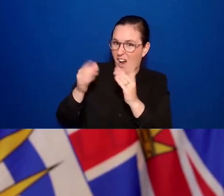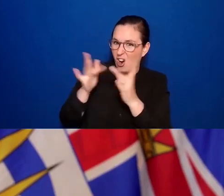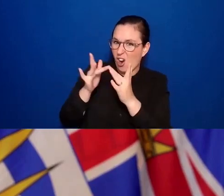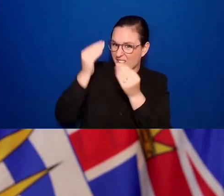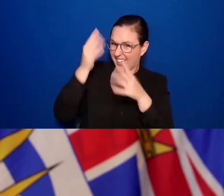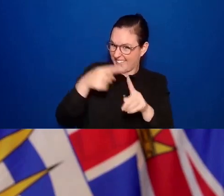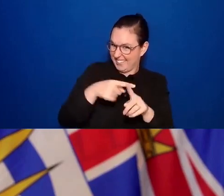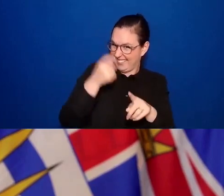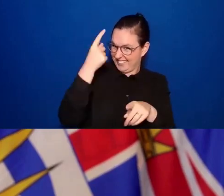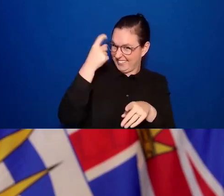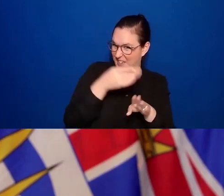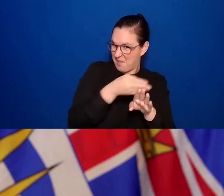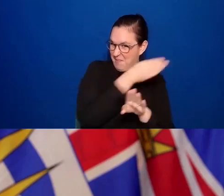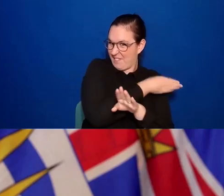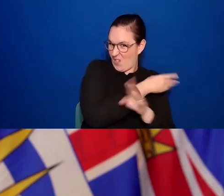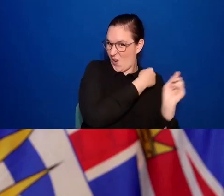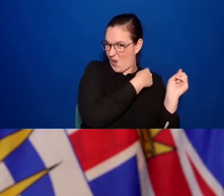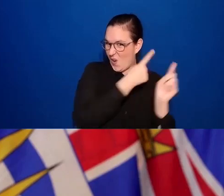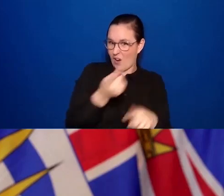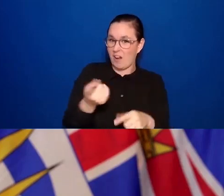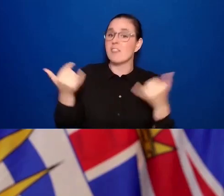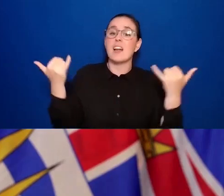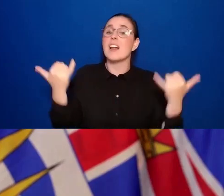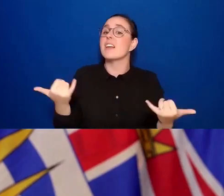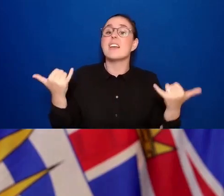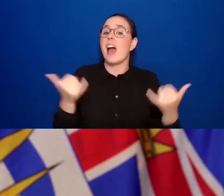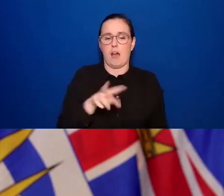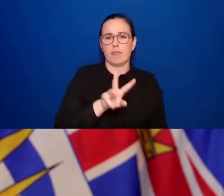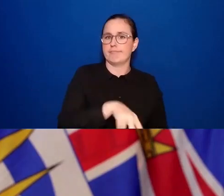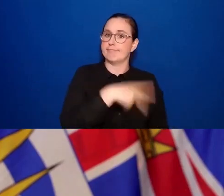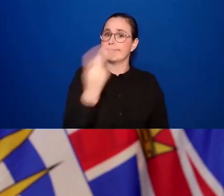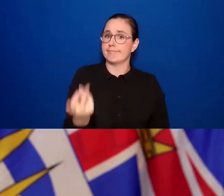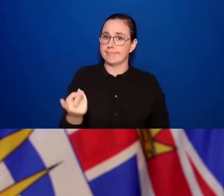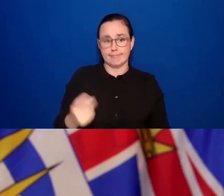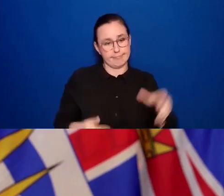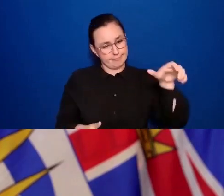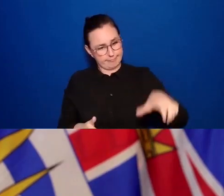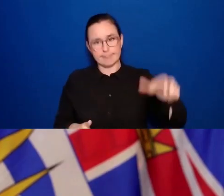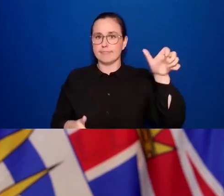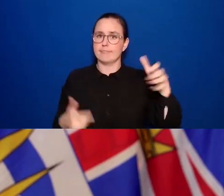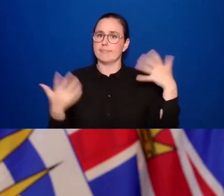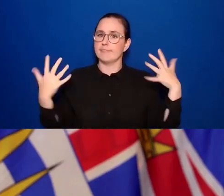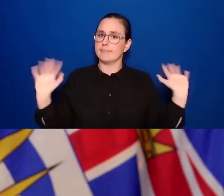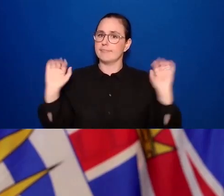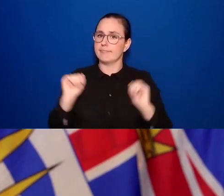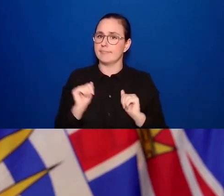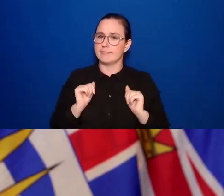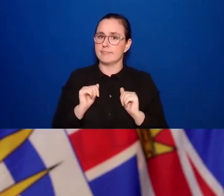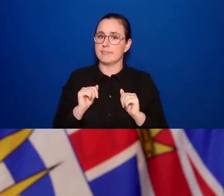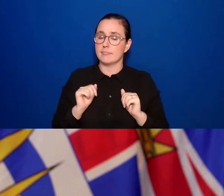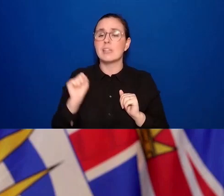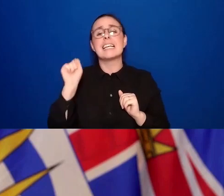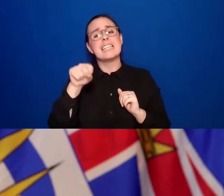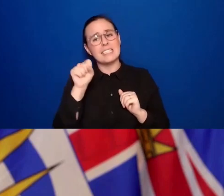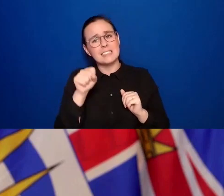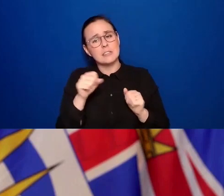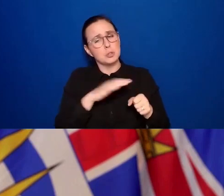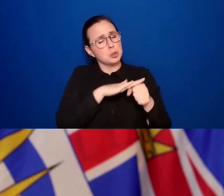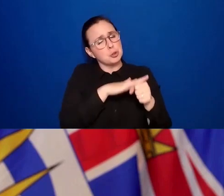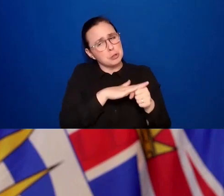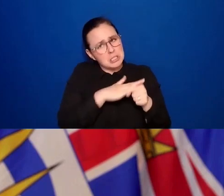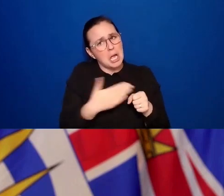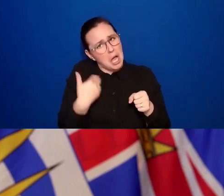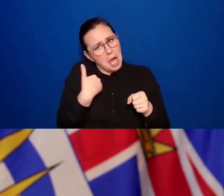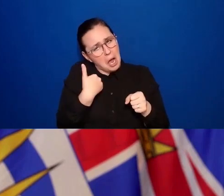but it is, as the Premier is saying, this is something that we've come up with together. So if you are concerned about it, if you're